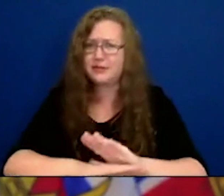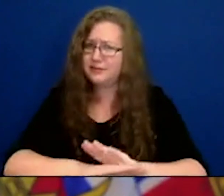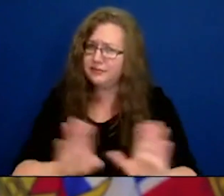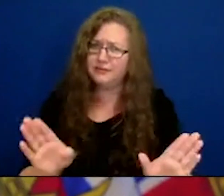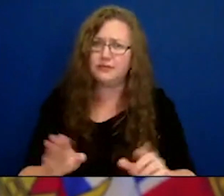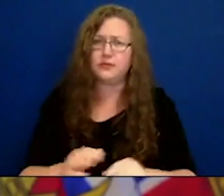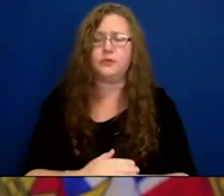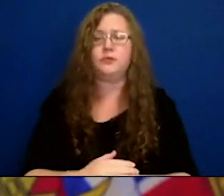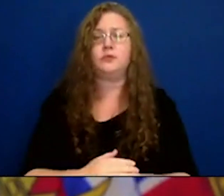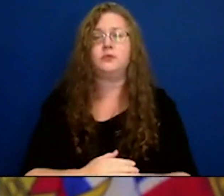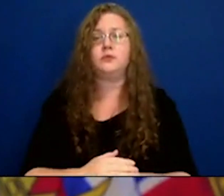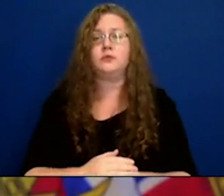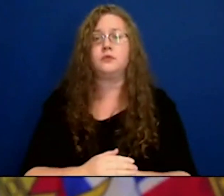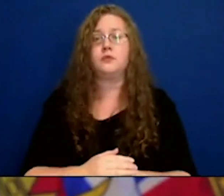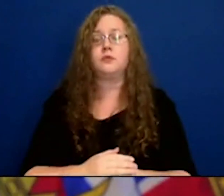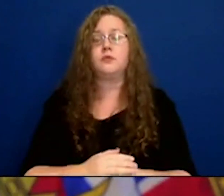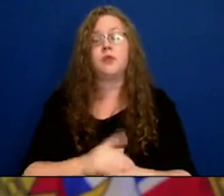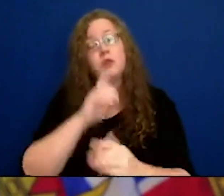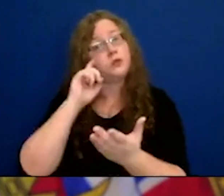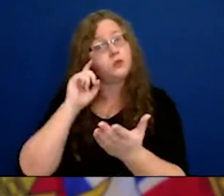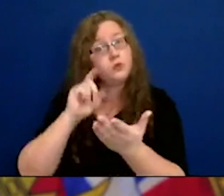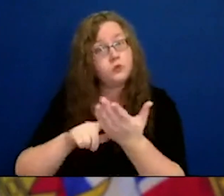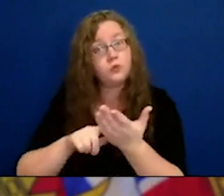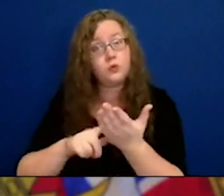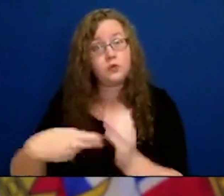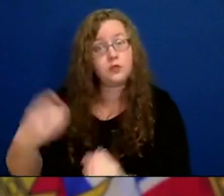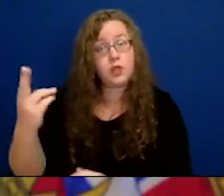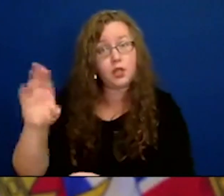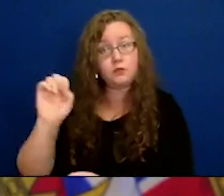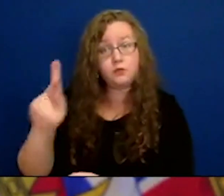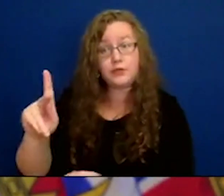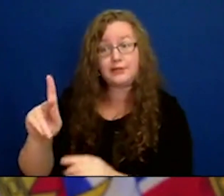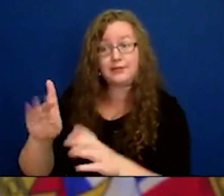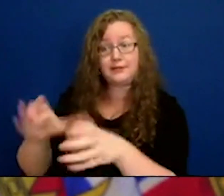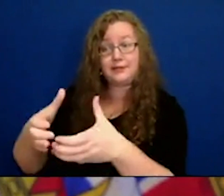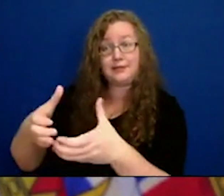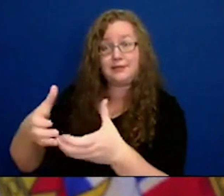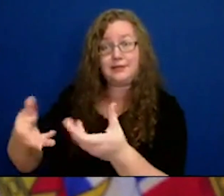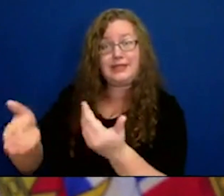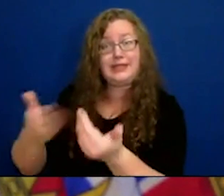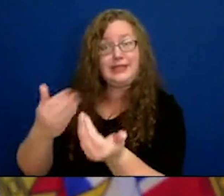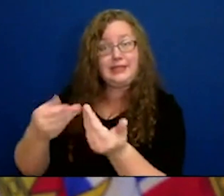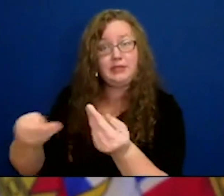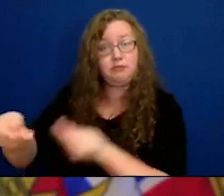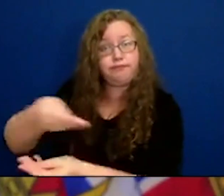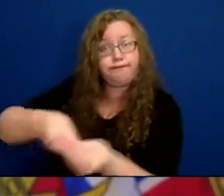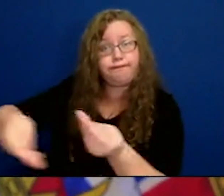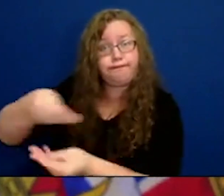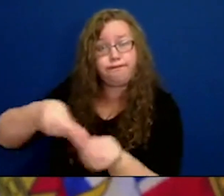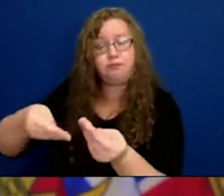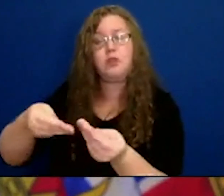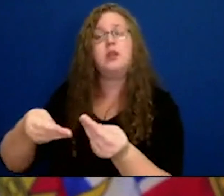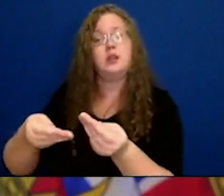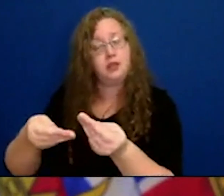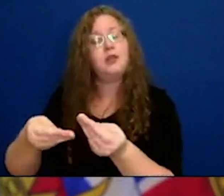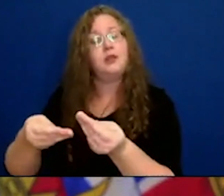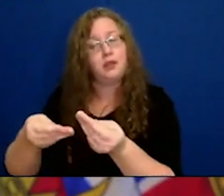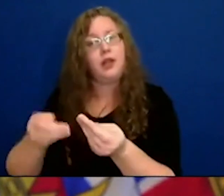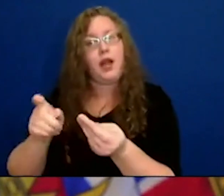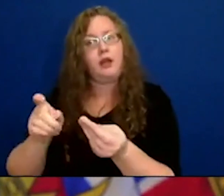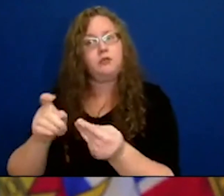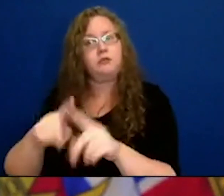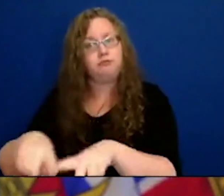areas where we have seen that are higher risk right now. And that changes. And it varies over time. And we come to